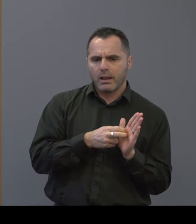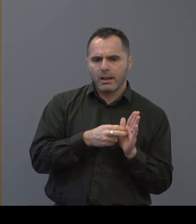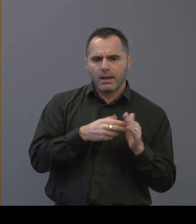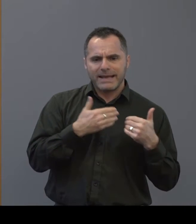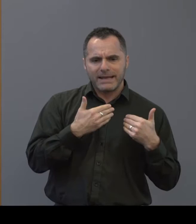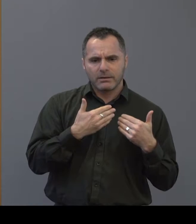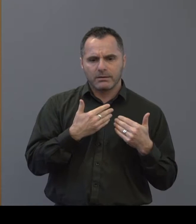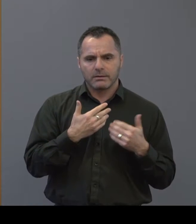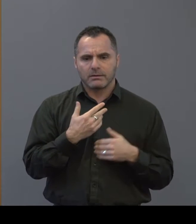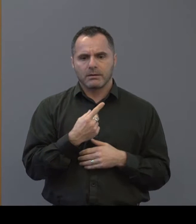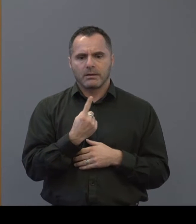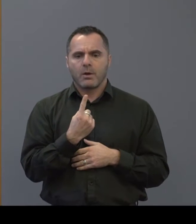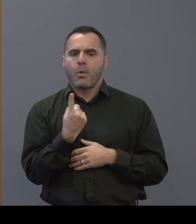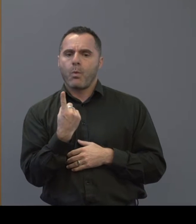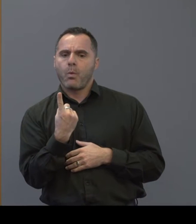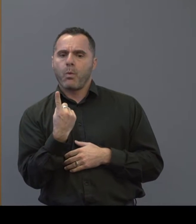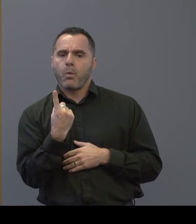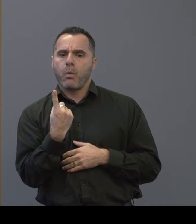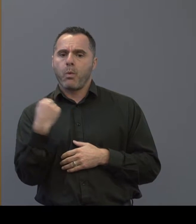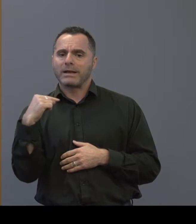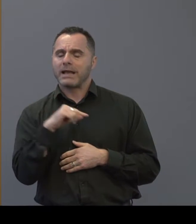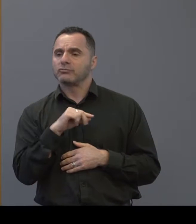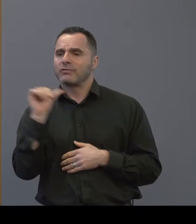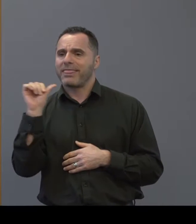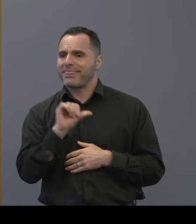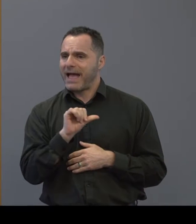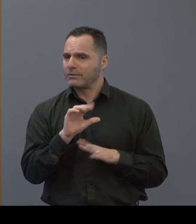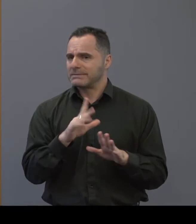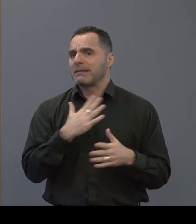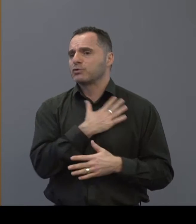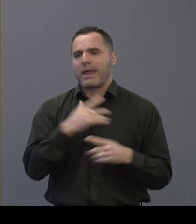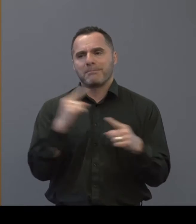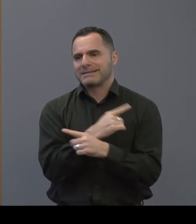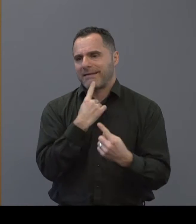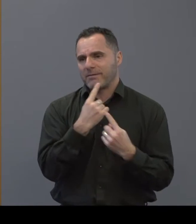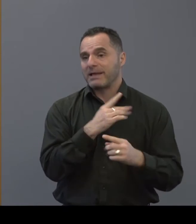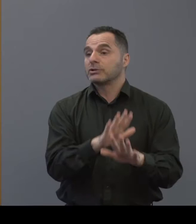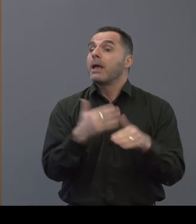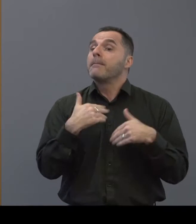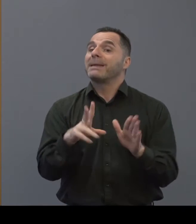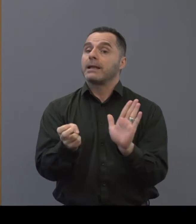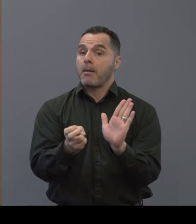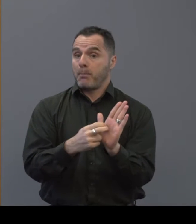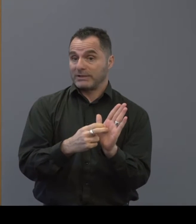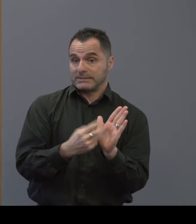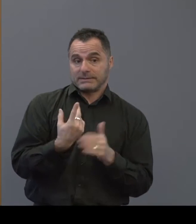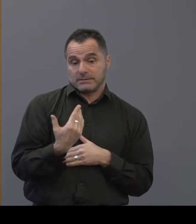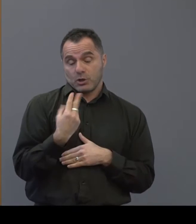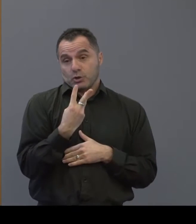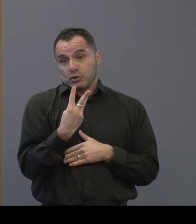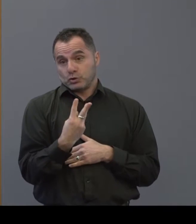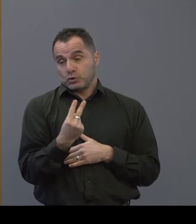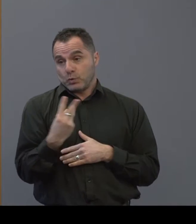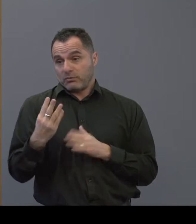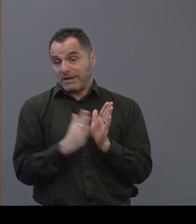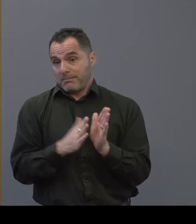contractual tracking we are pushing that as well we've also just appointed over the last um two three months since the